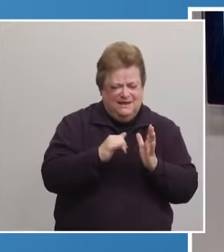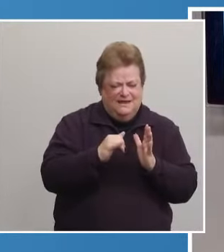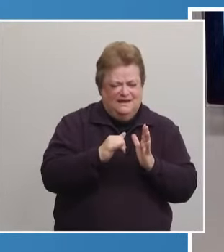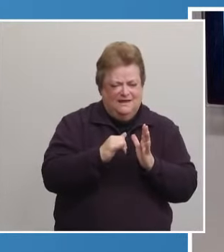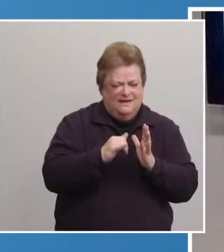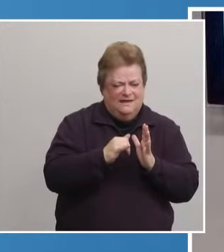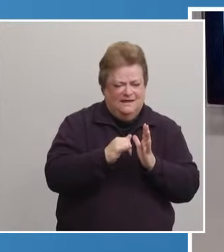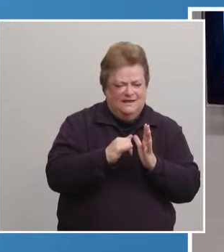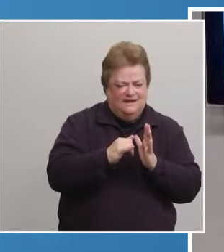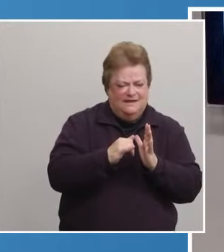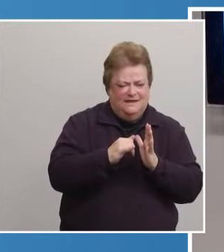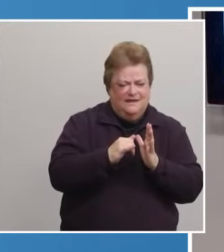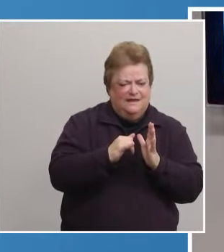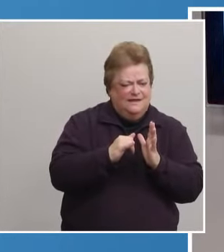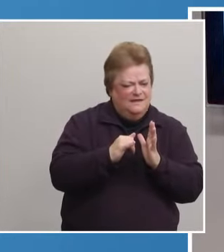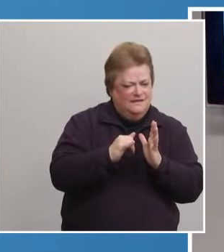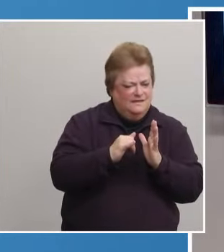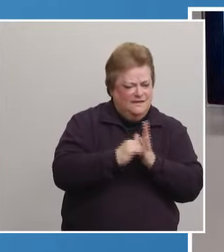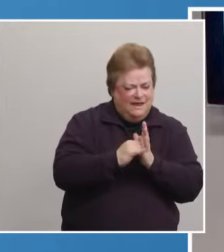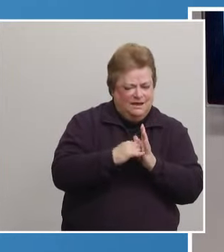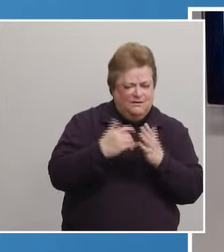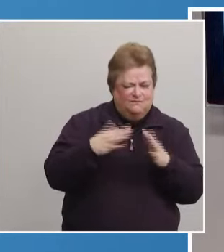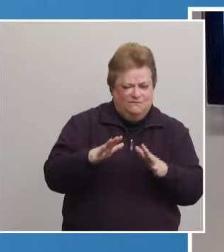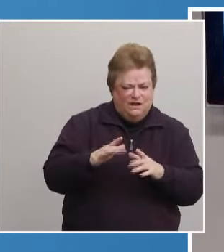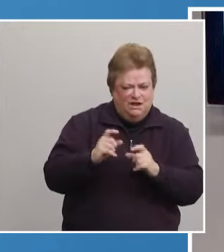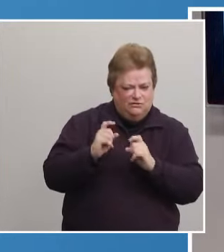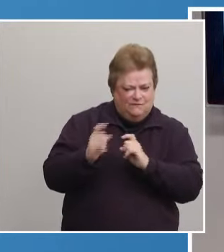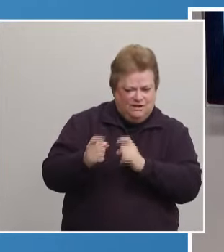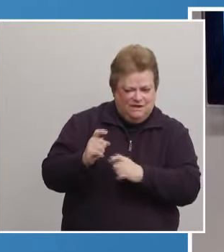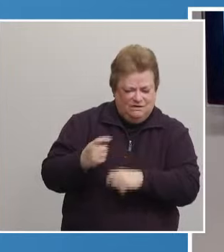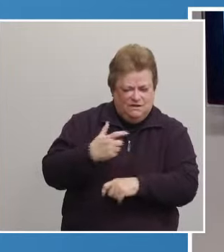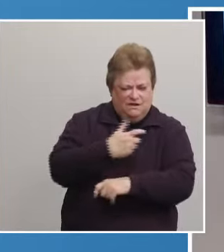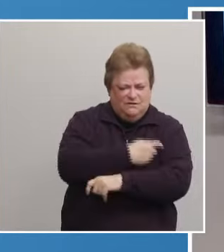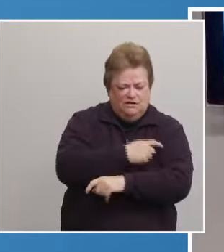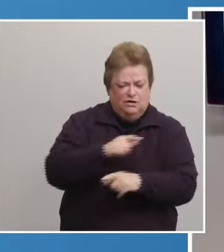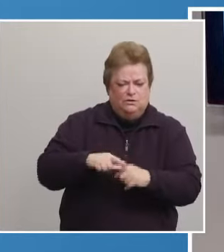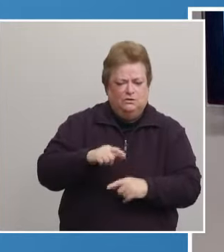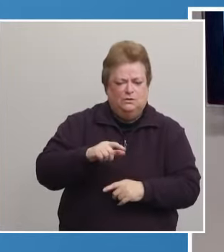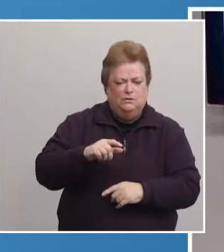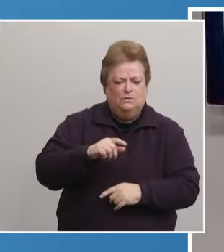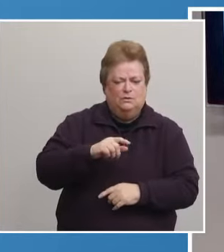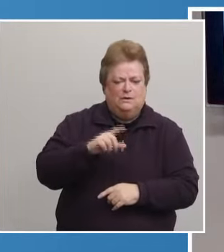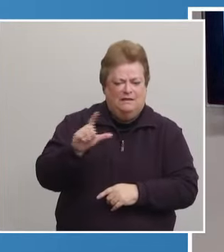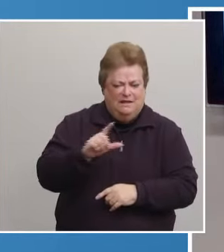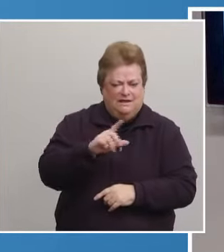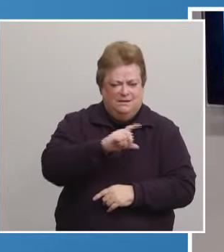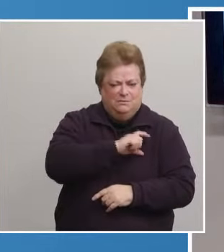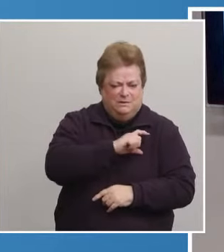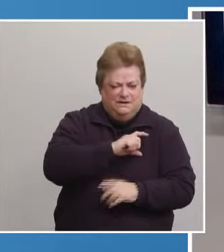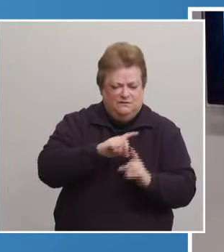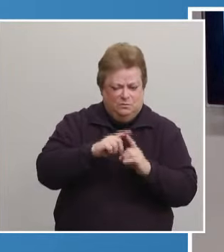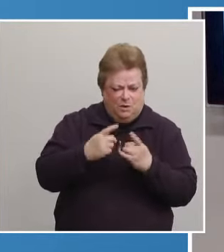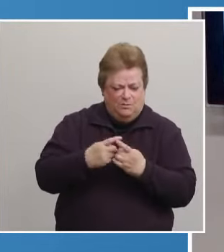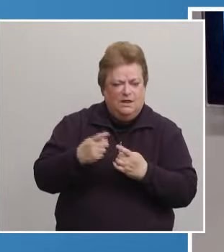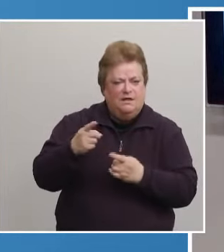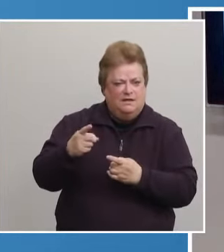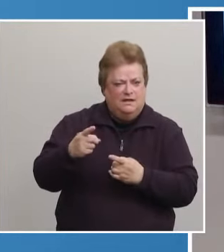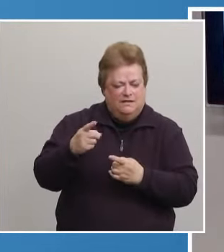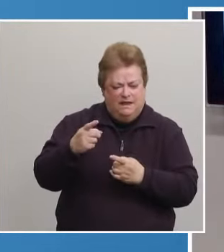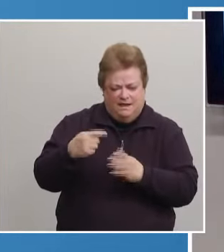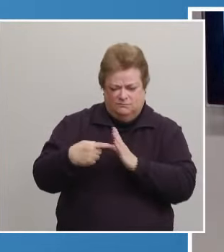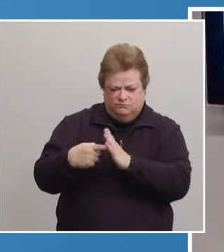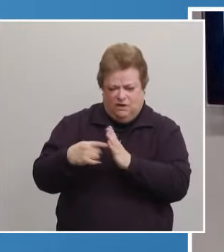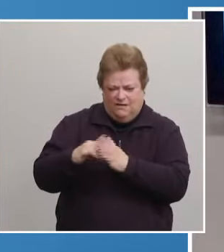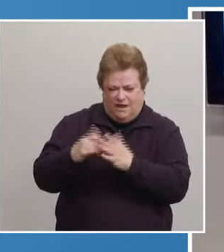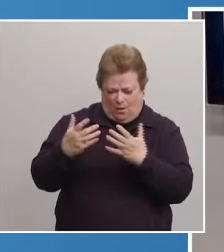those vaccinations had already been going on. The police department, Lincoln Police Department on their Twitter account indicated that they were receiving vaccines